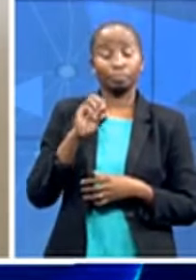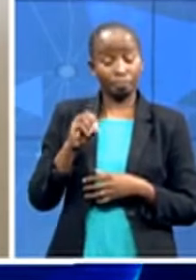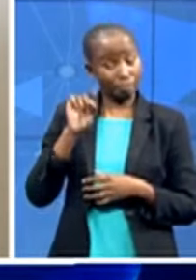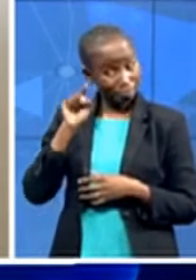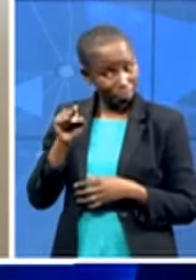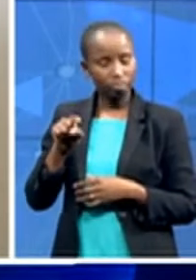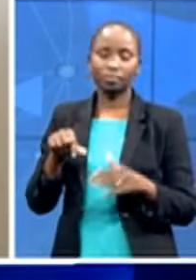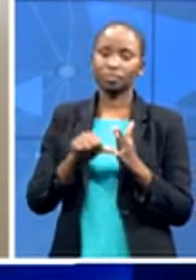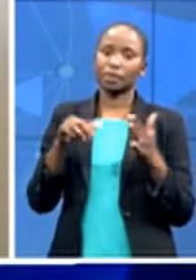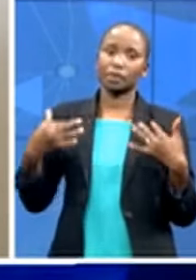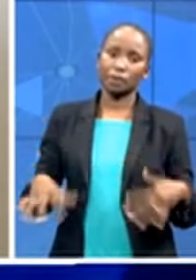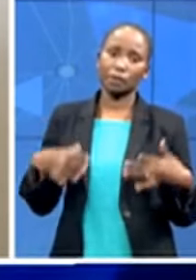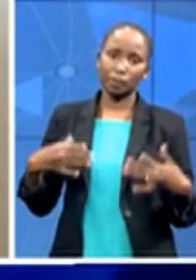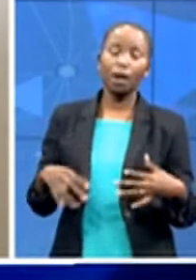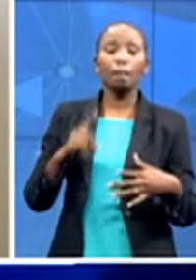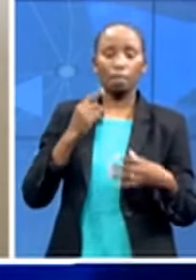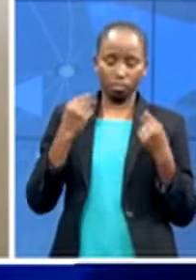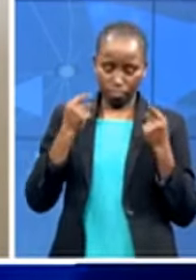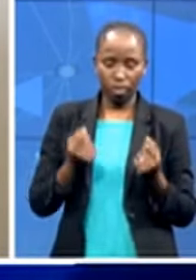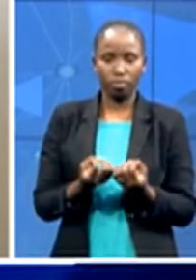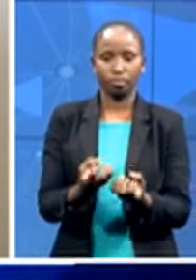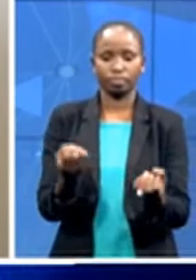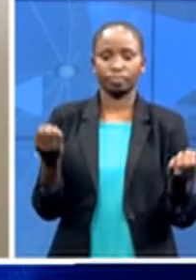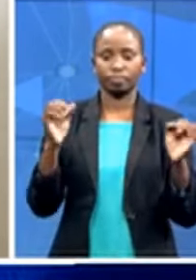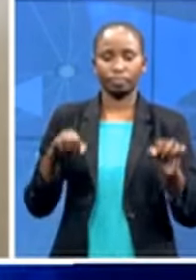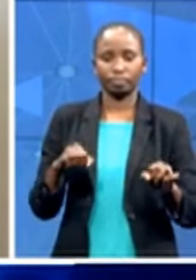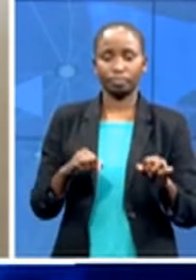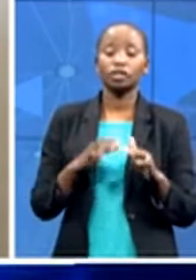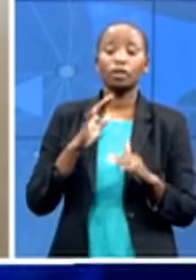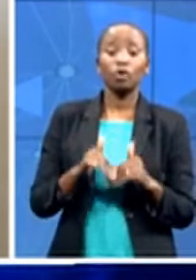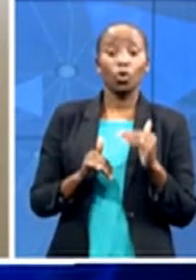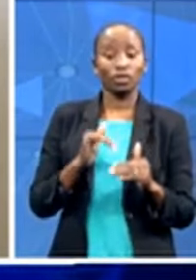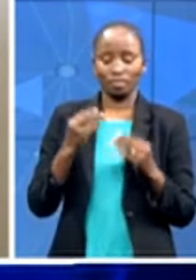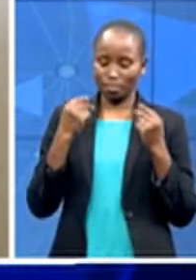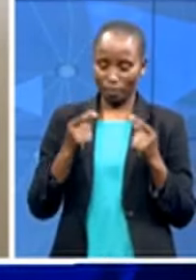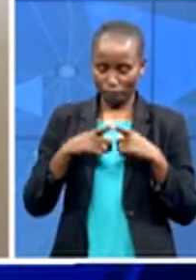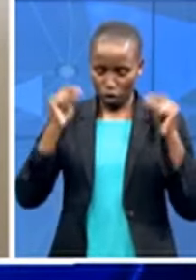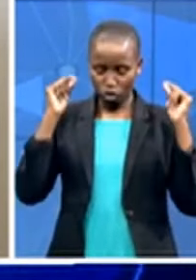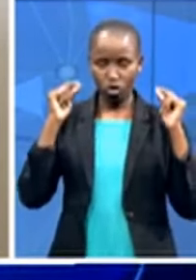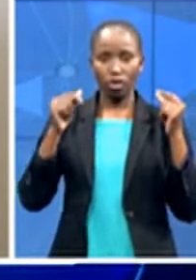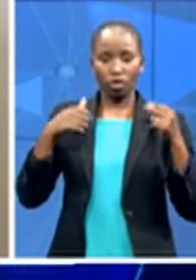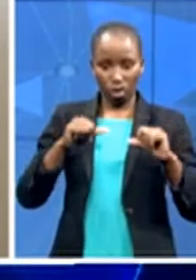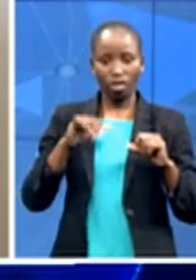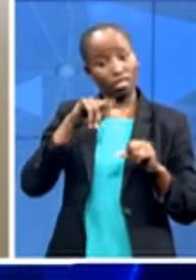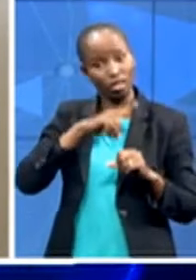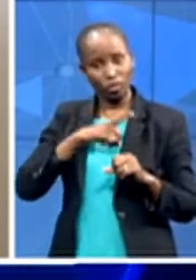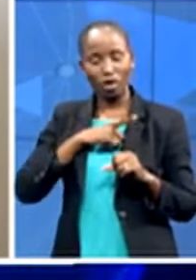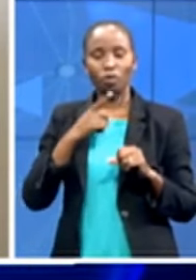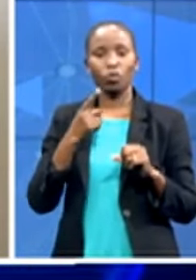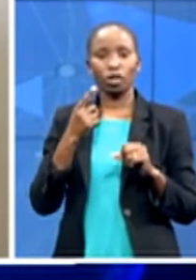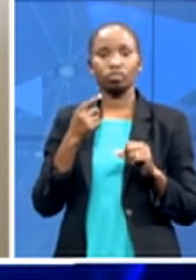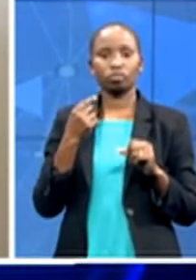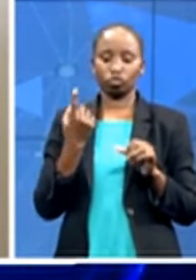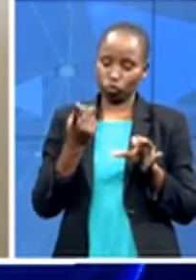um that process finished and then that's when we came on board um and our mandate was to make sure that the